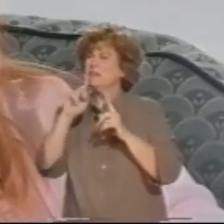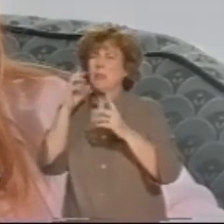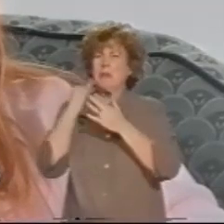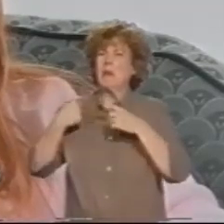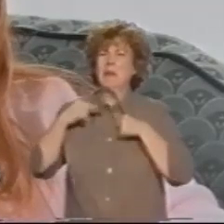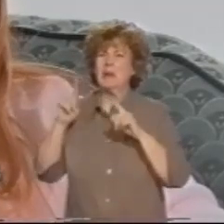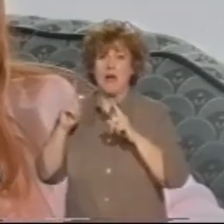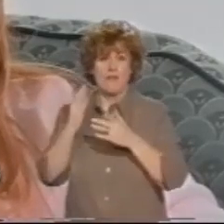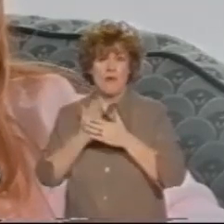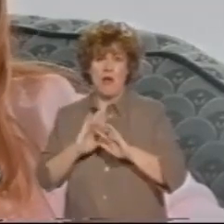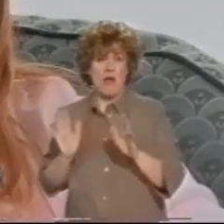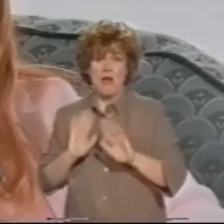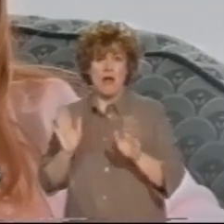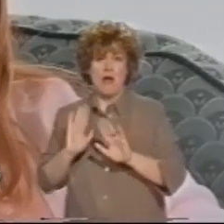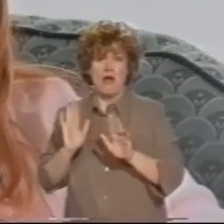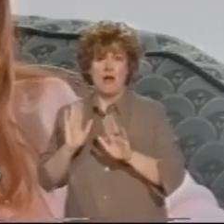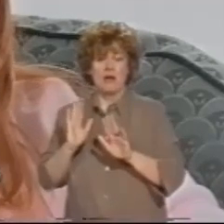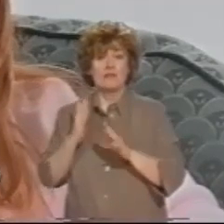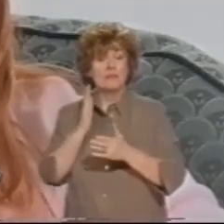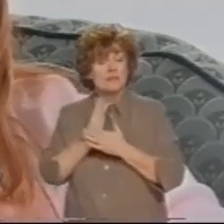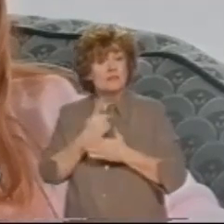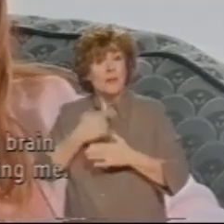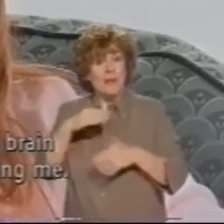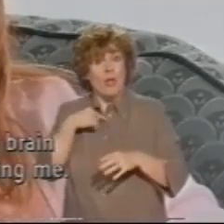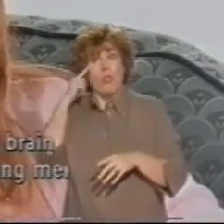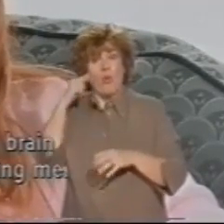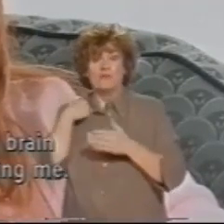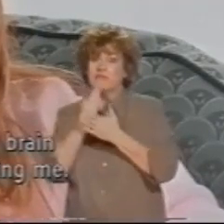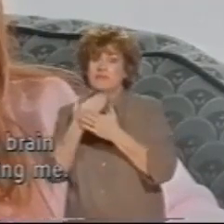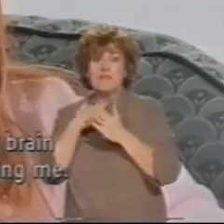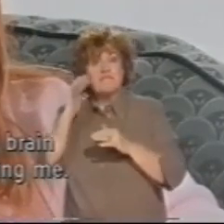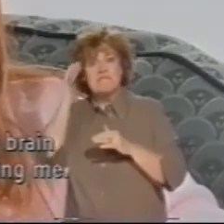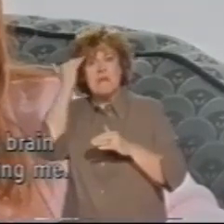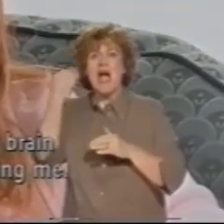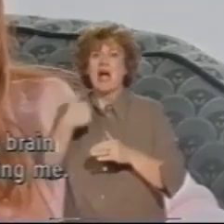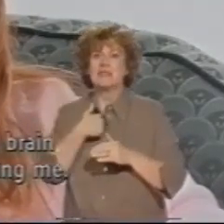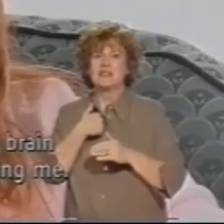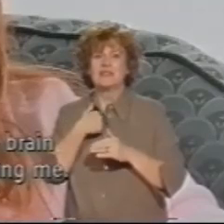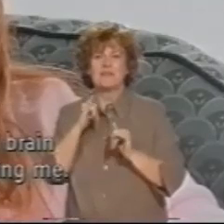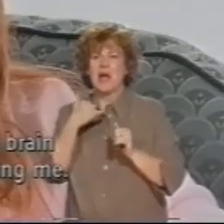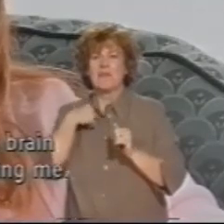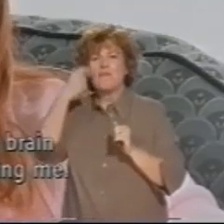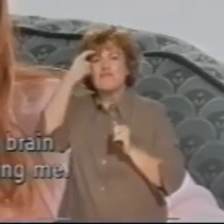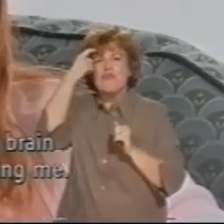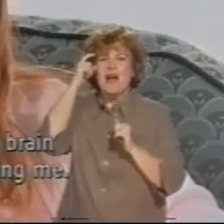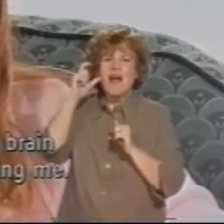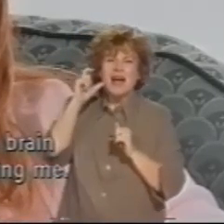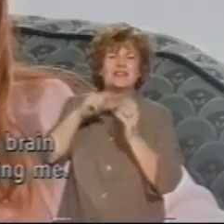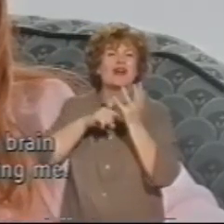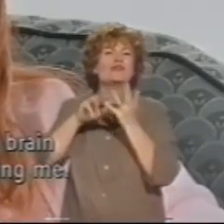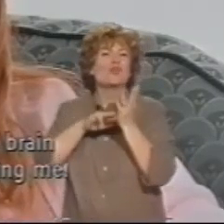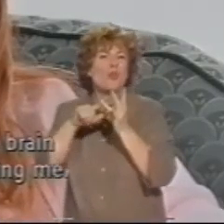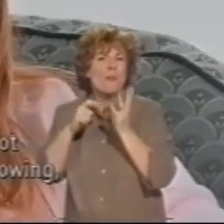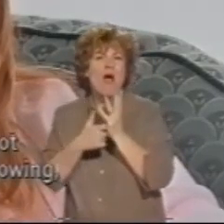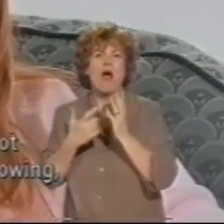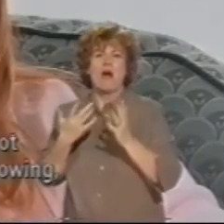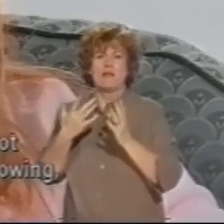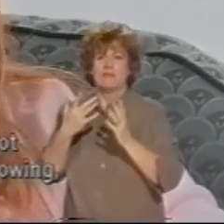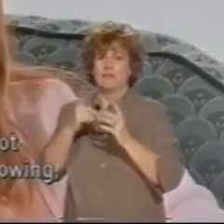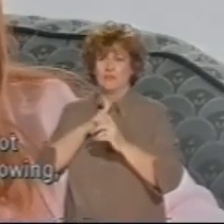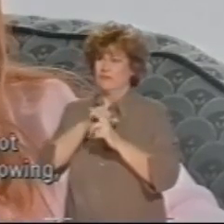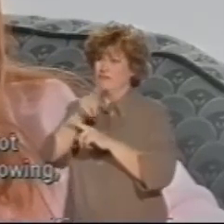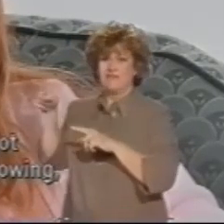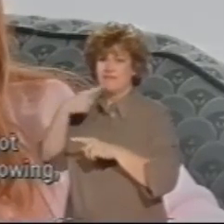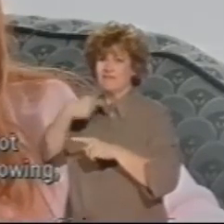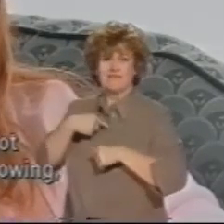what I really... I really thought that I was going crazy, that I had something very serious, like a brain tumour, nobody was telling me. And that's how